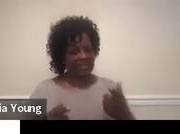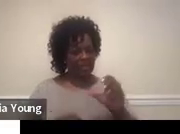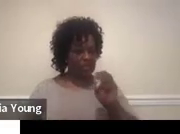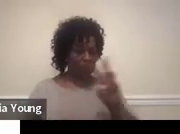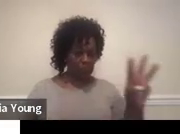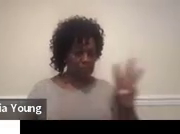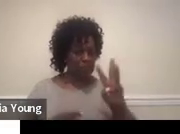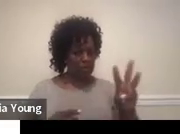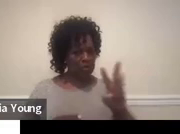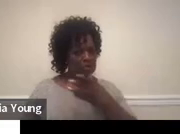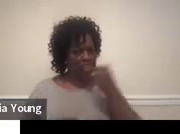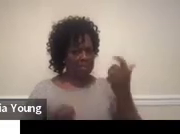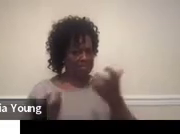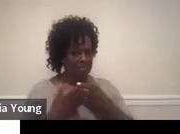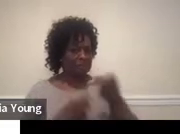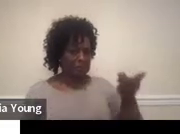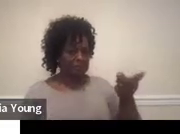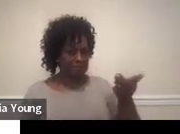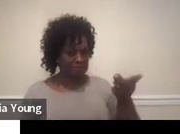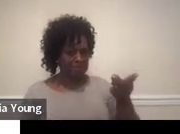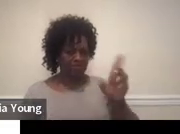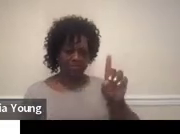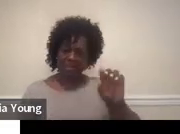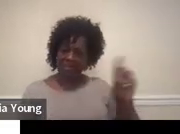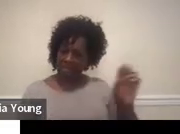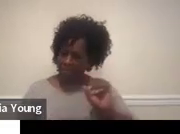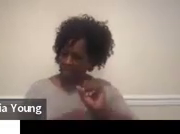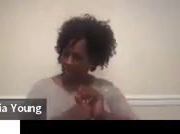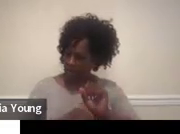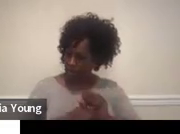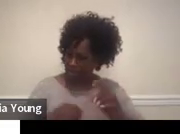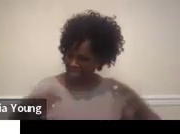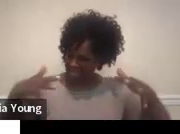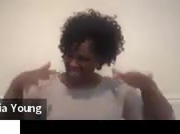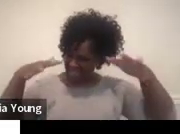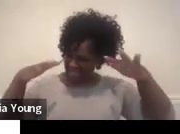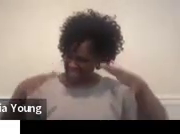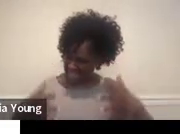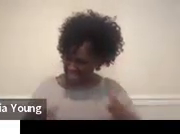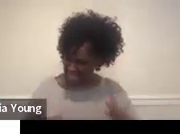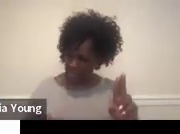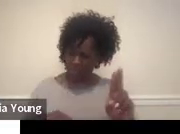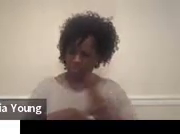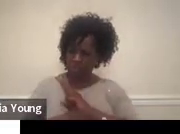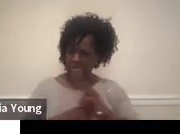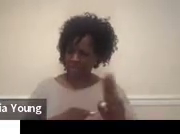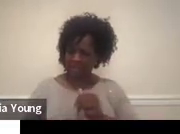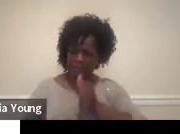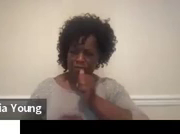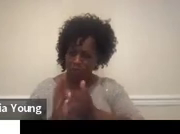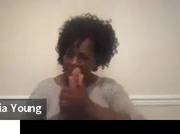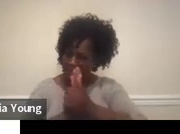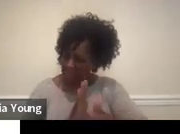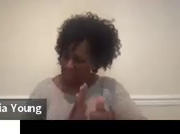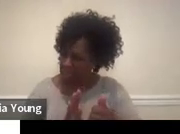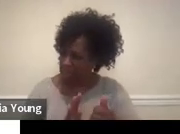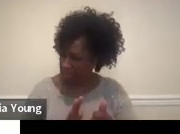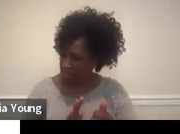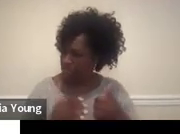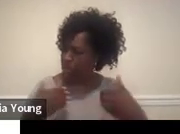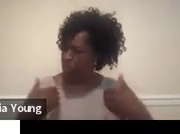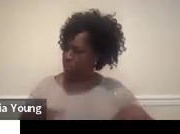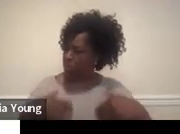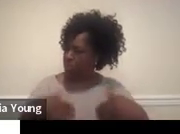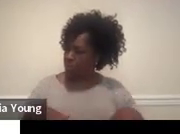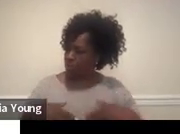related service. So being able to work on his anxiety using his coping skills will be hugely